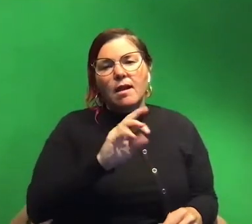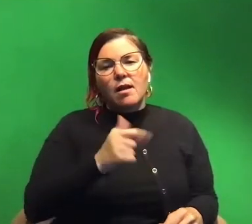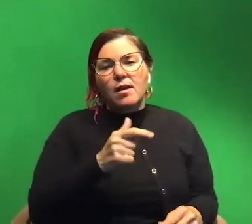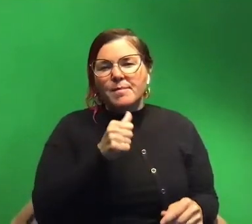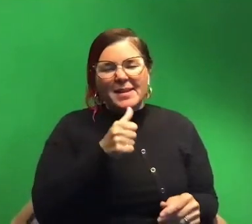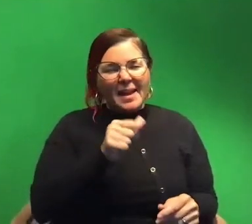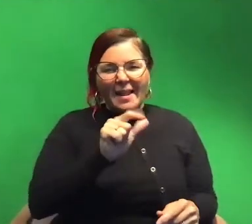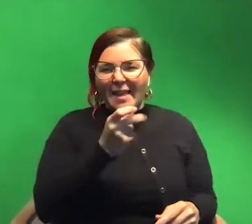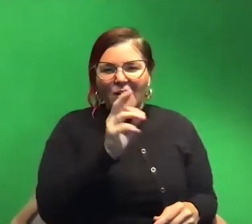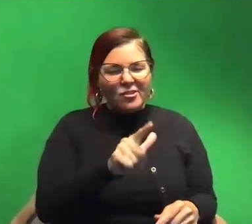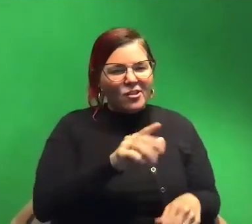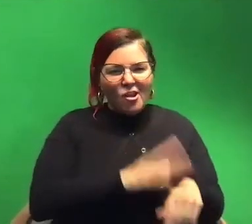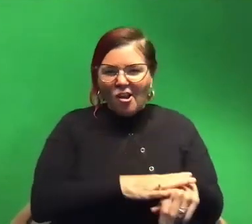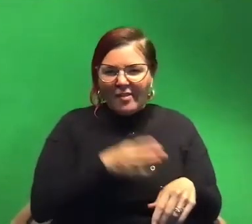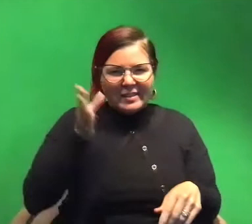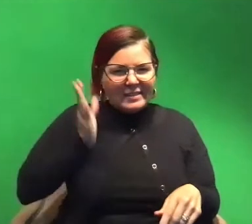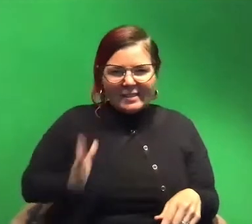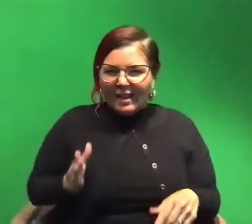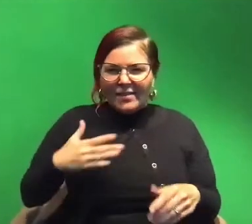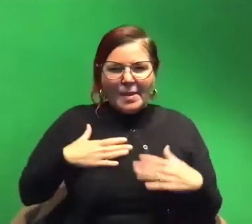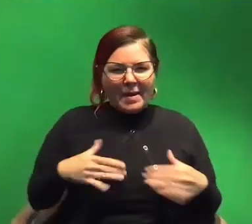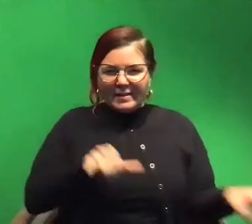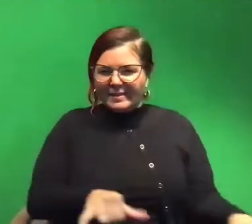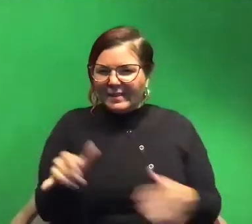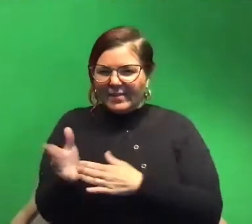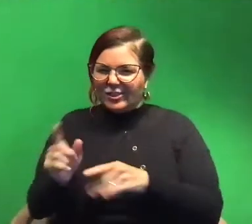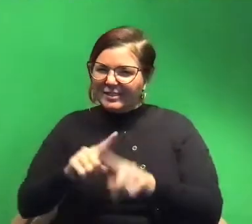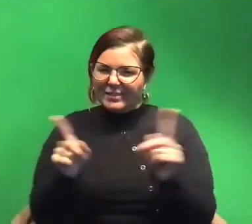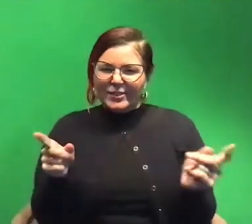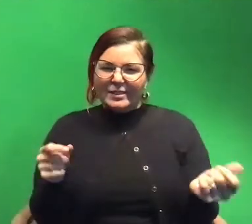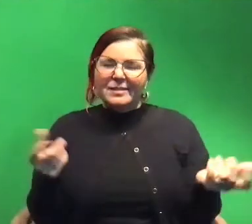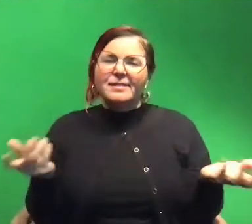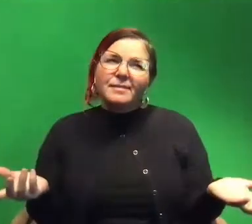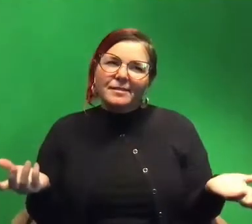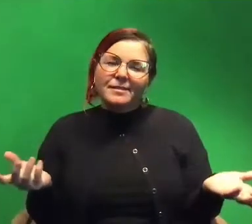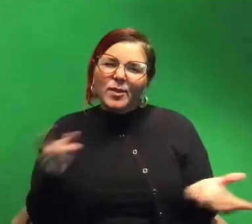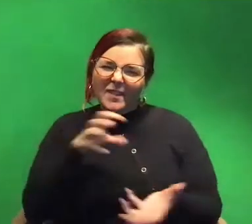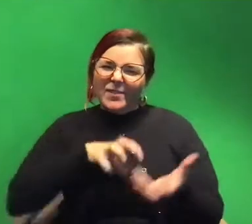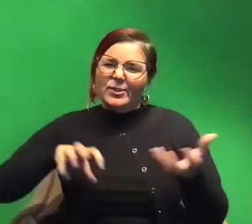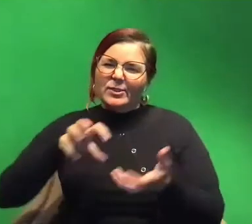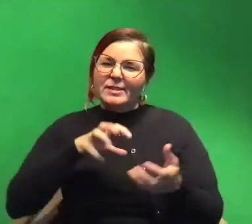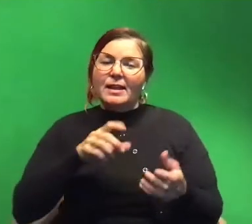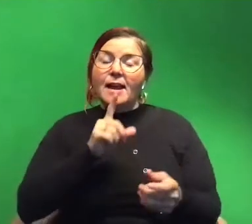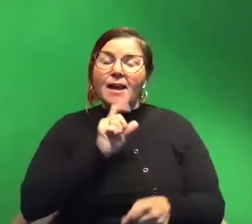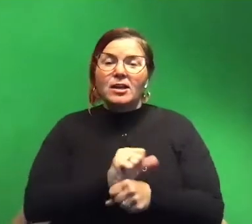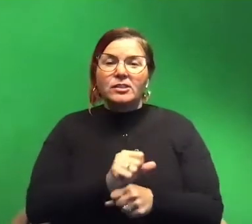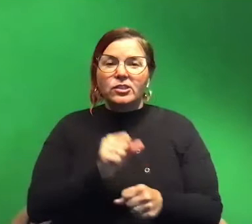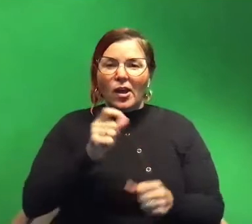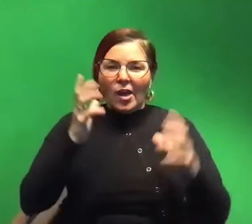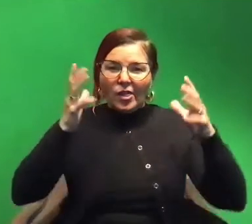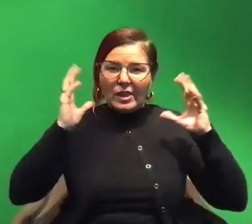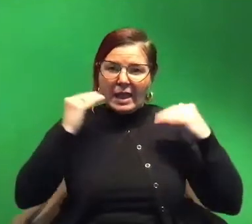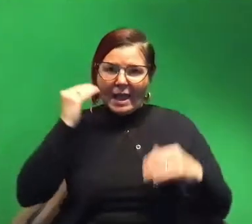laterally along the side of the body. Like it doesn't fish. So it's a little bit confusing. It actually runs on the head and